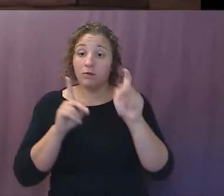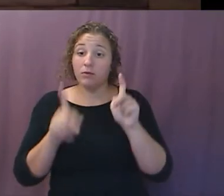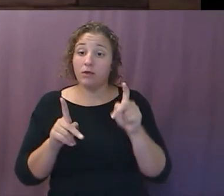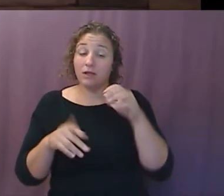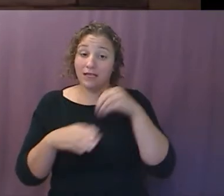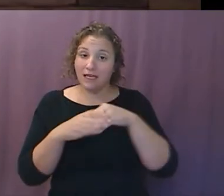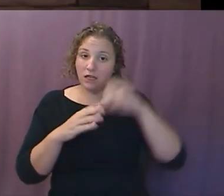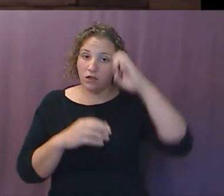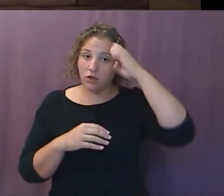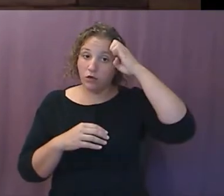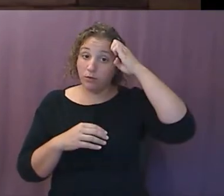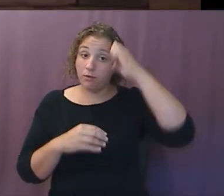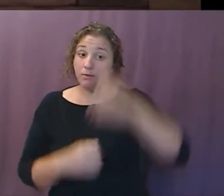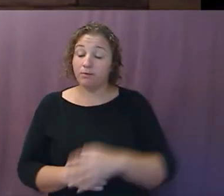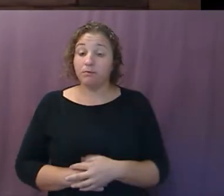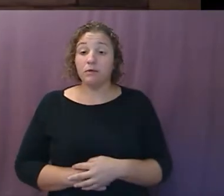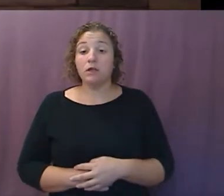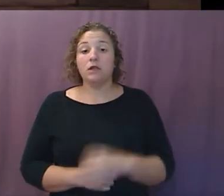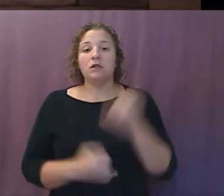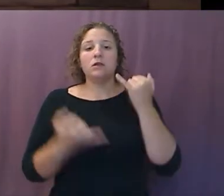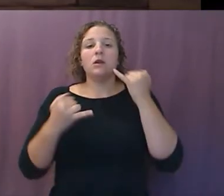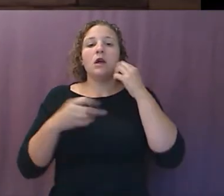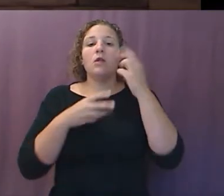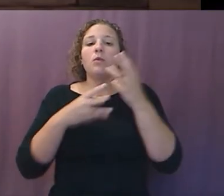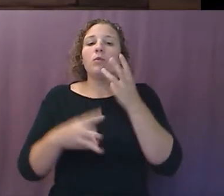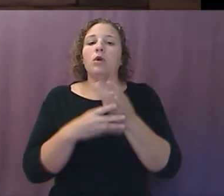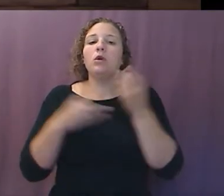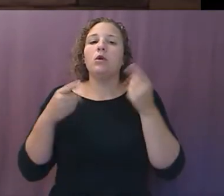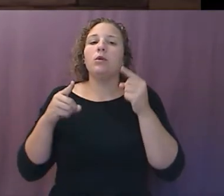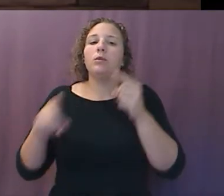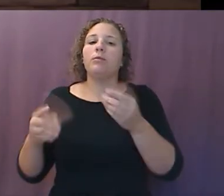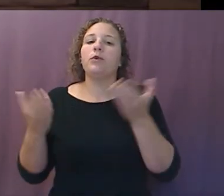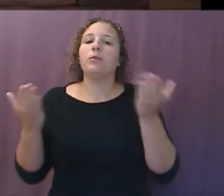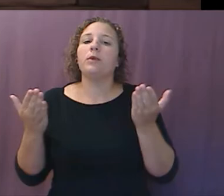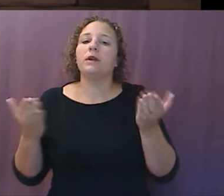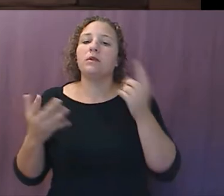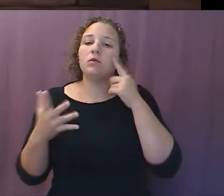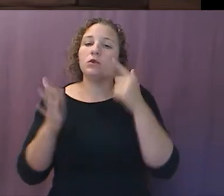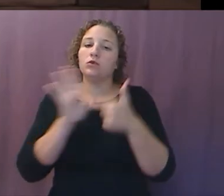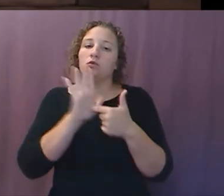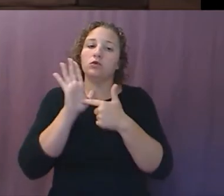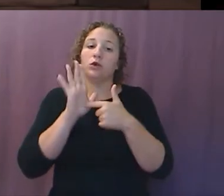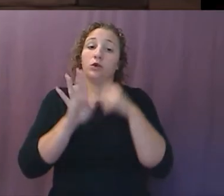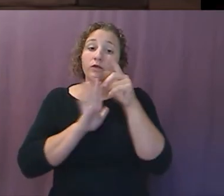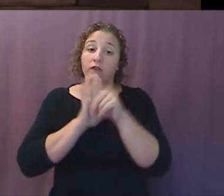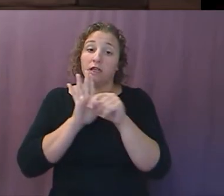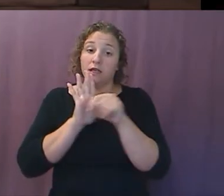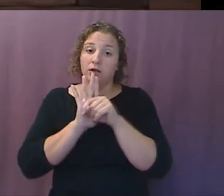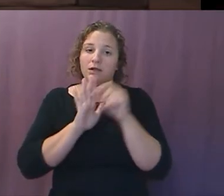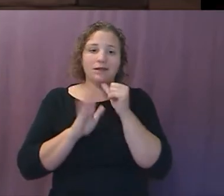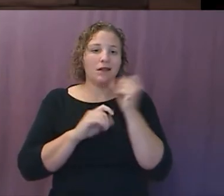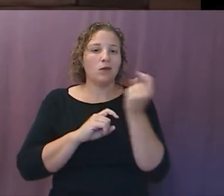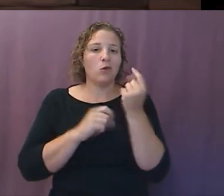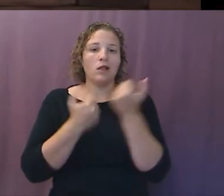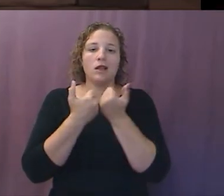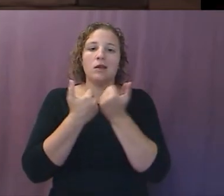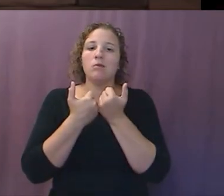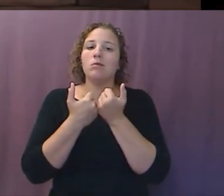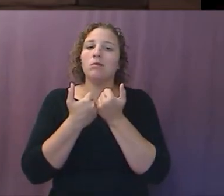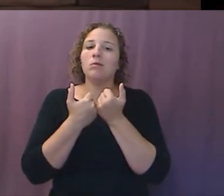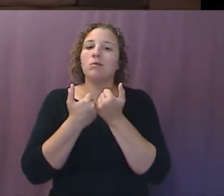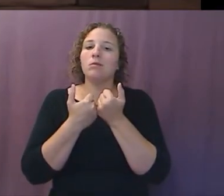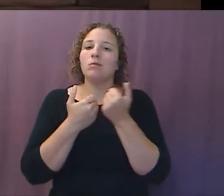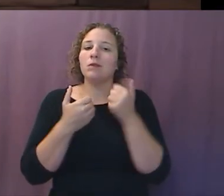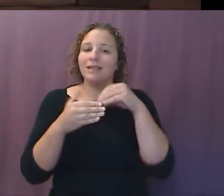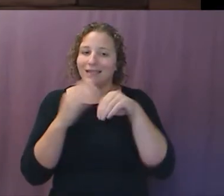So what's the world coming to? I want to show you a video and this is out there and this is not the only game in town but I want to show you what is being